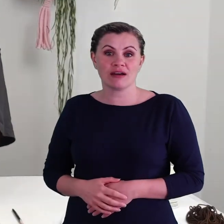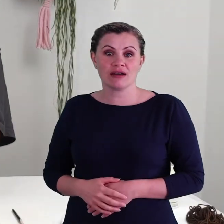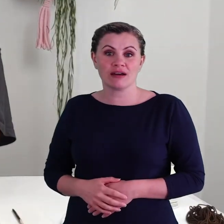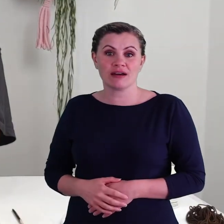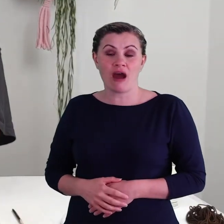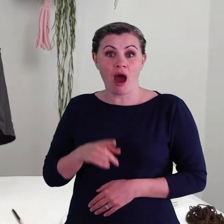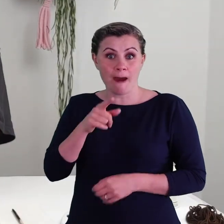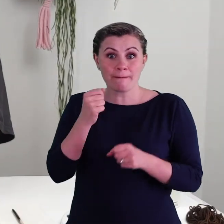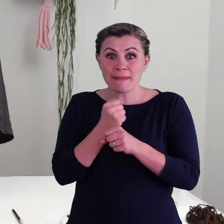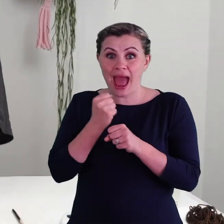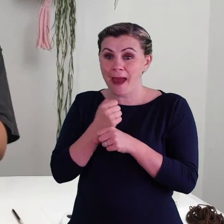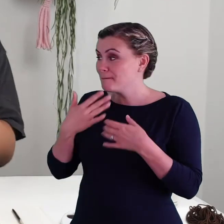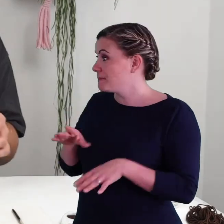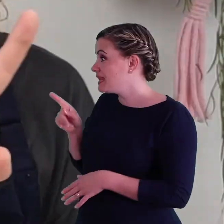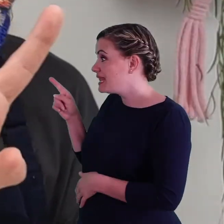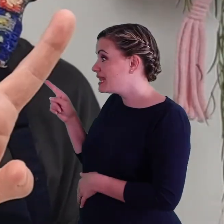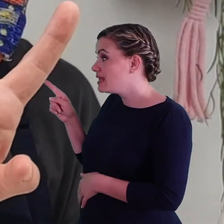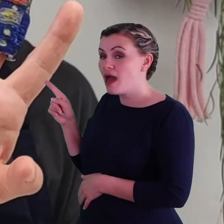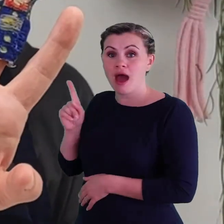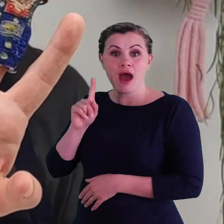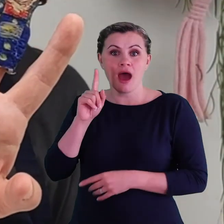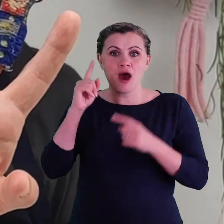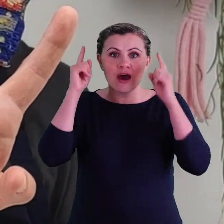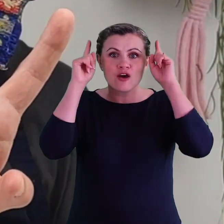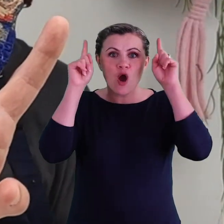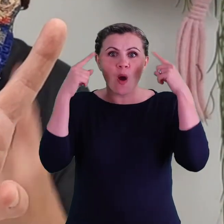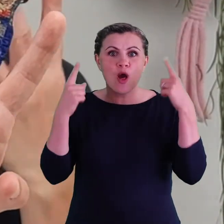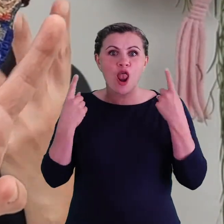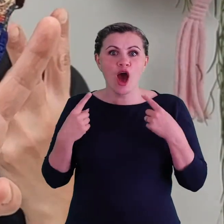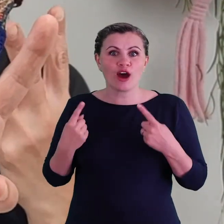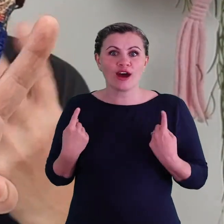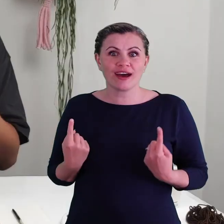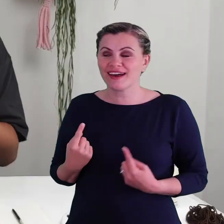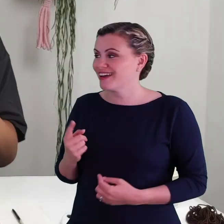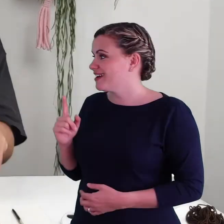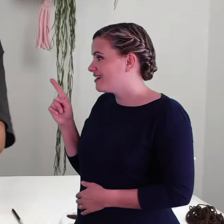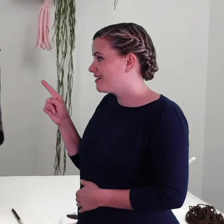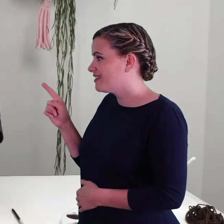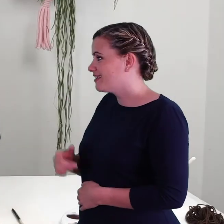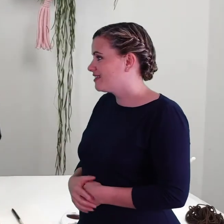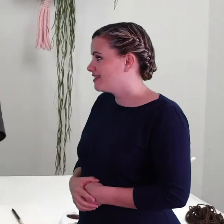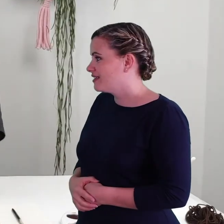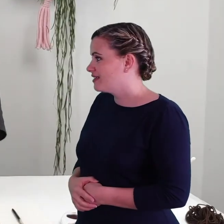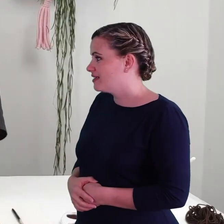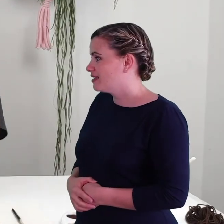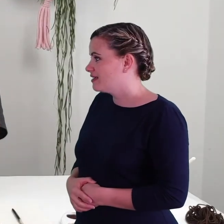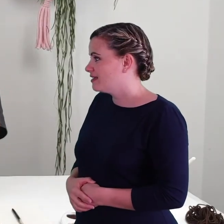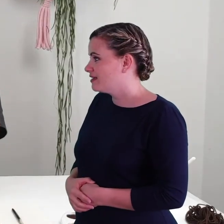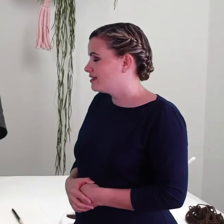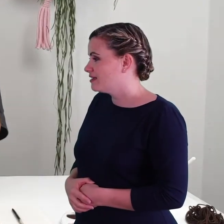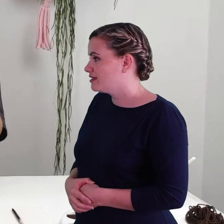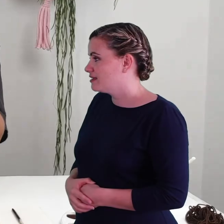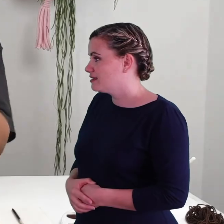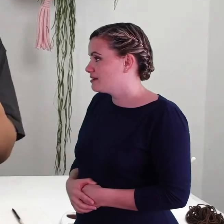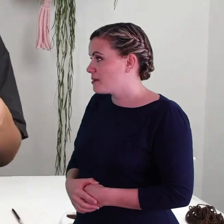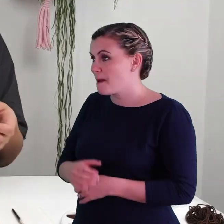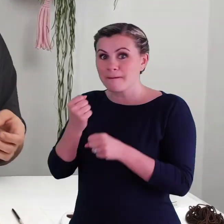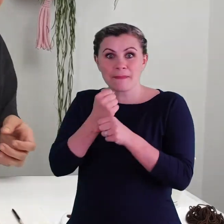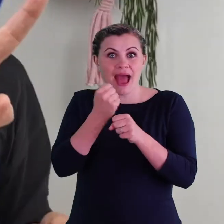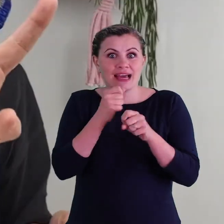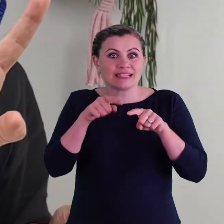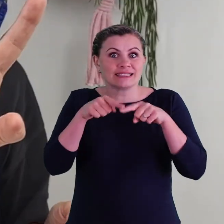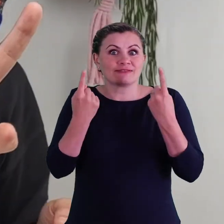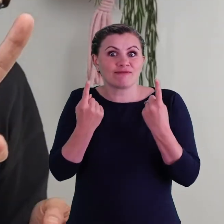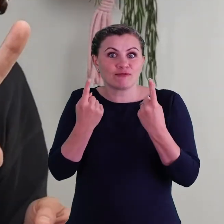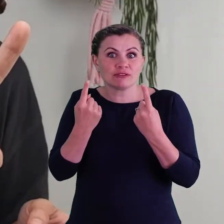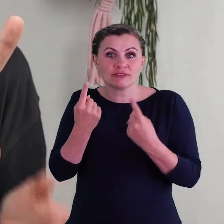we've got some lovely examples. We've got Goldilocks from Goldilocks and the Three Bears and we've got different, all